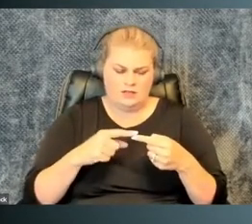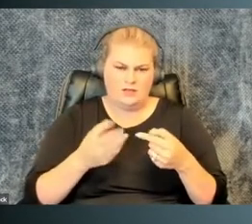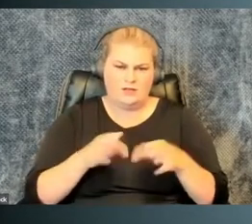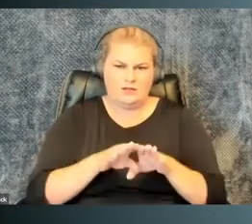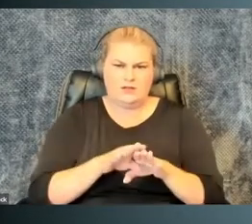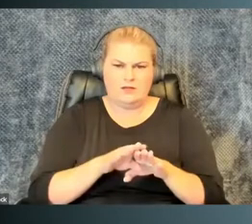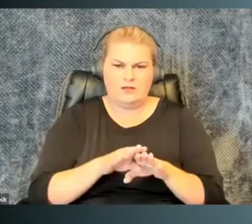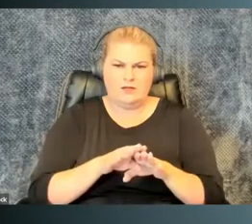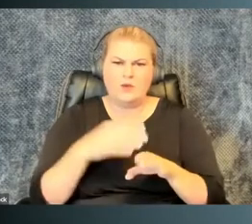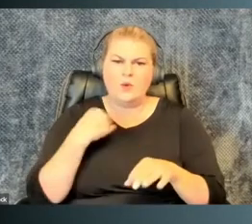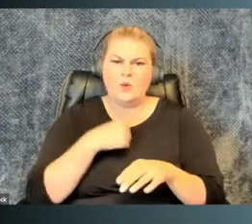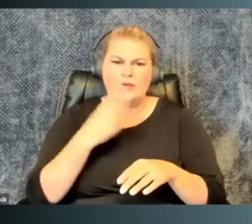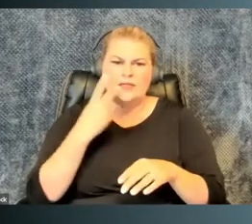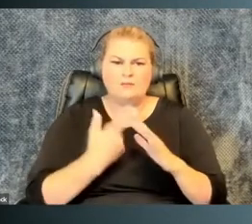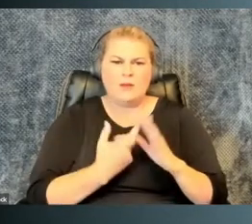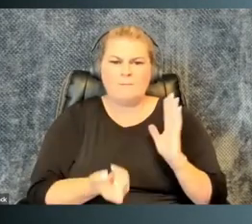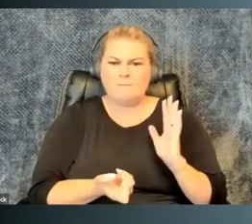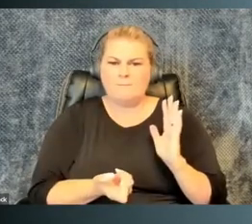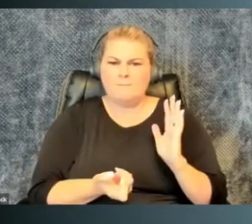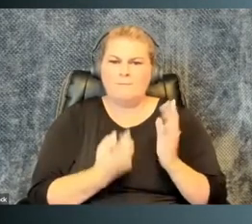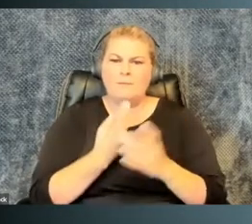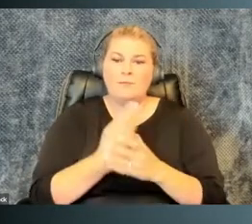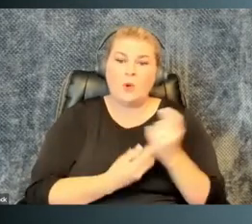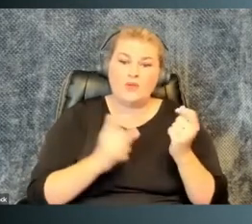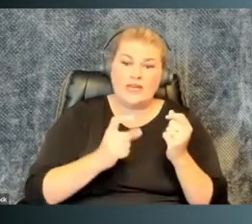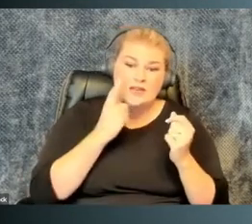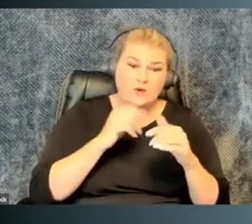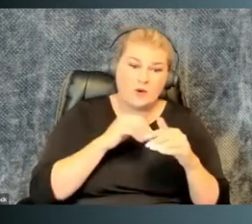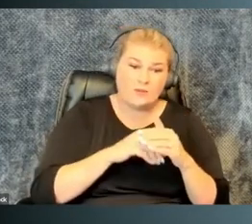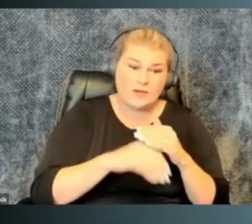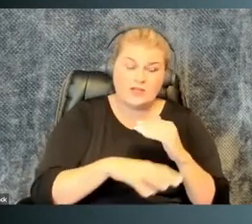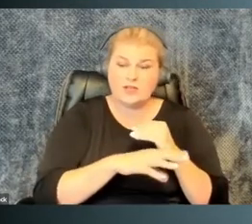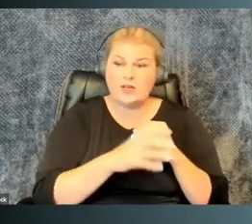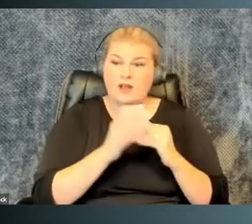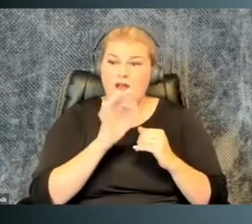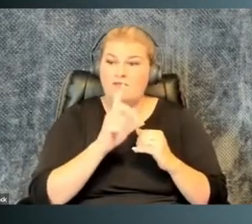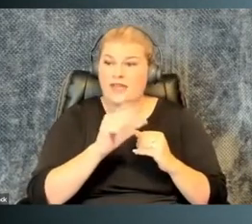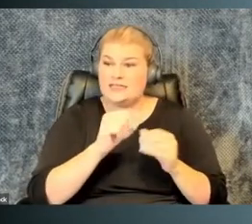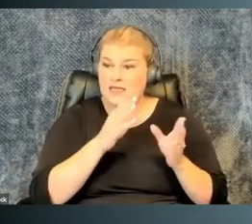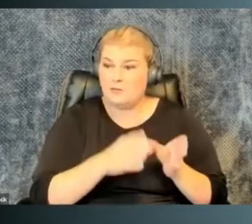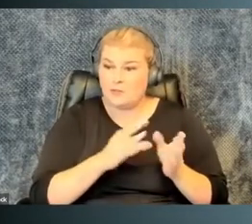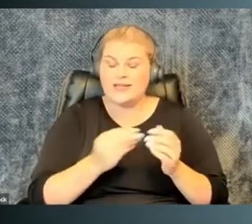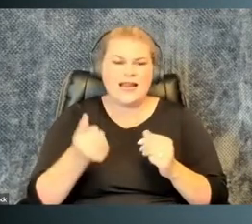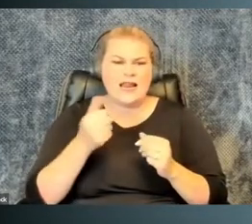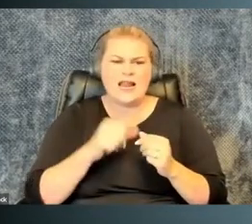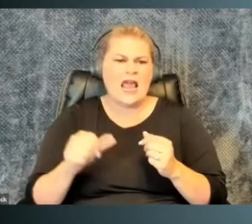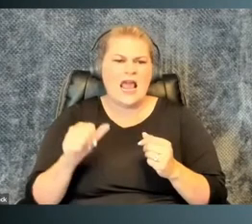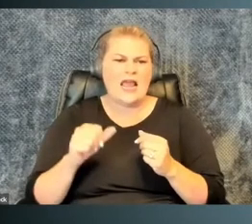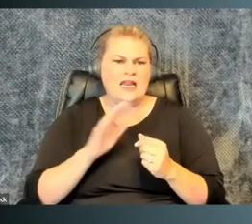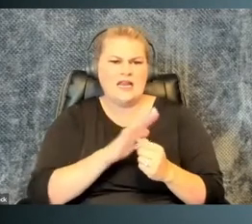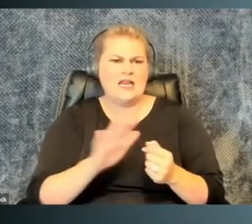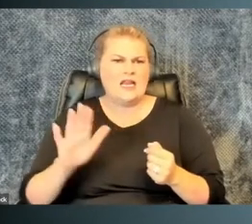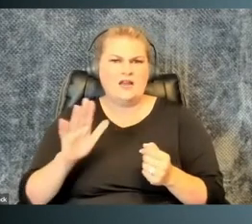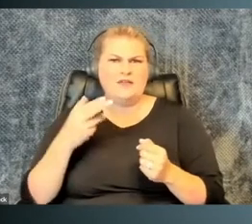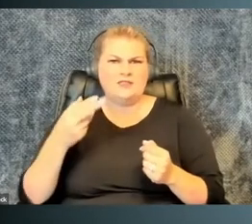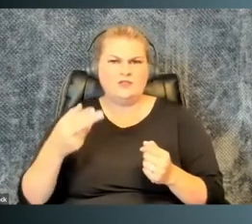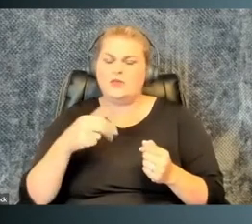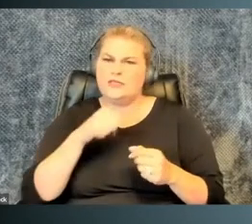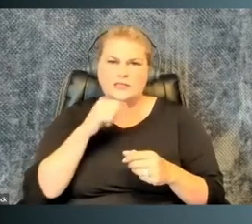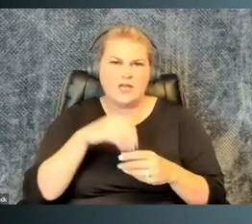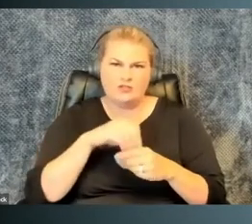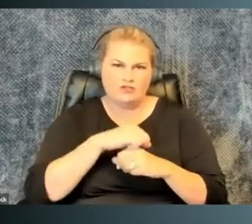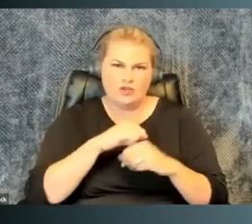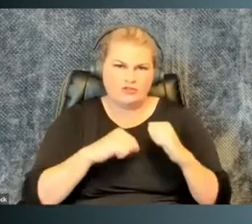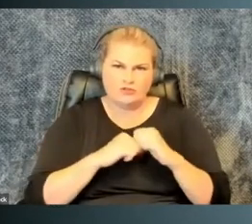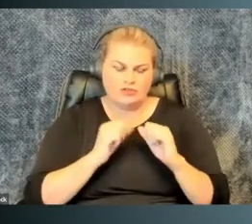The loop just closes. We see a disappearance of both the need for the accommodation, disabled person, and any